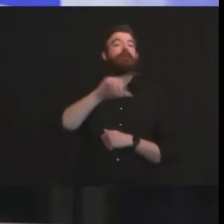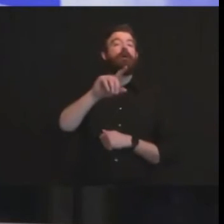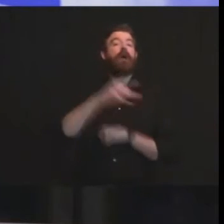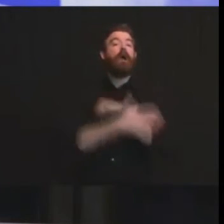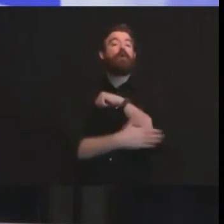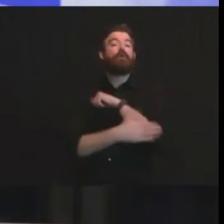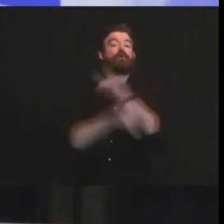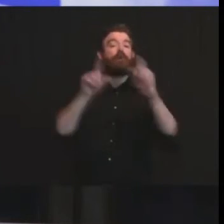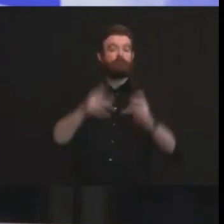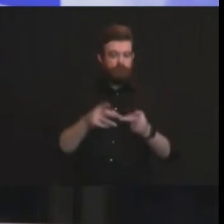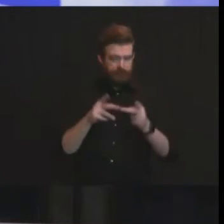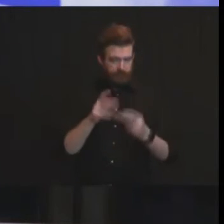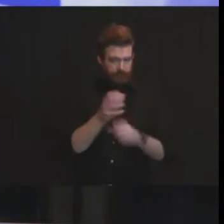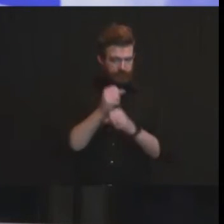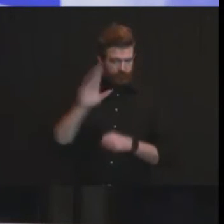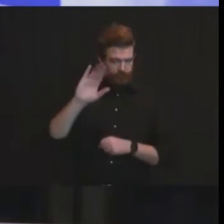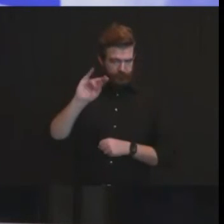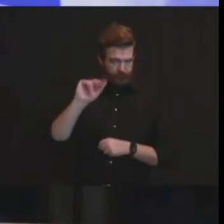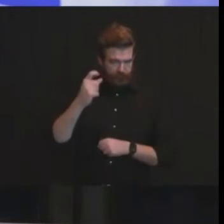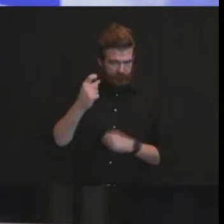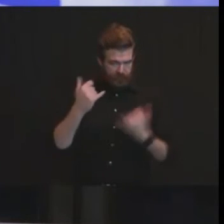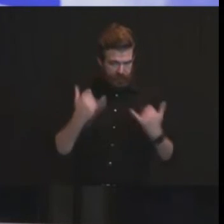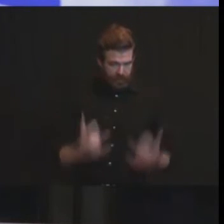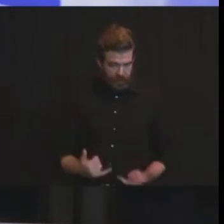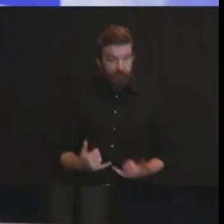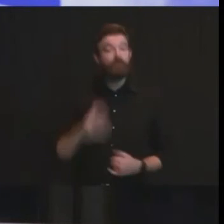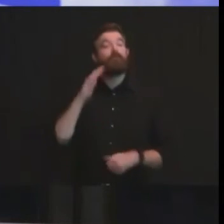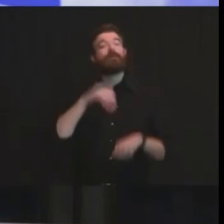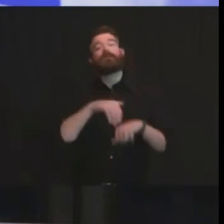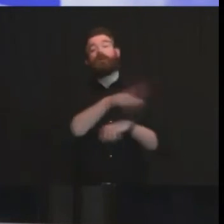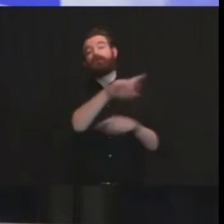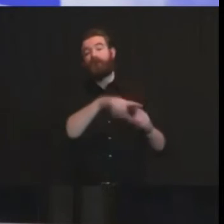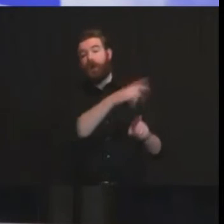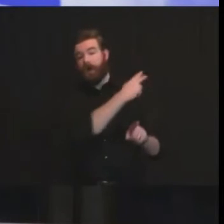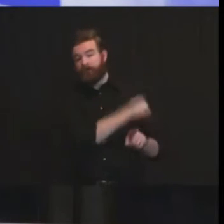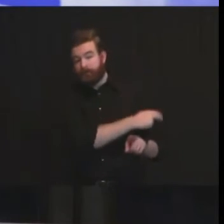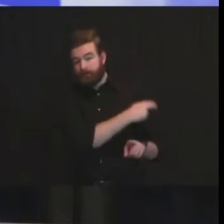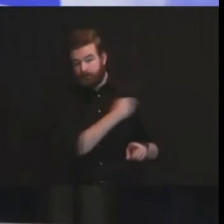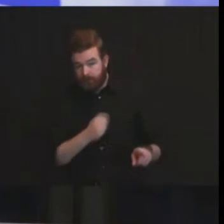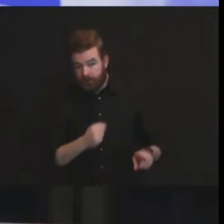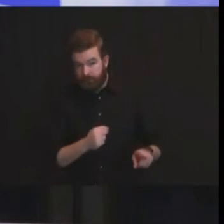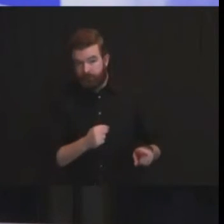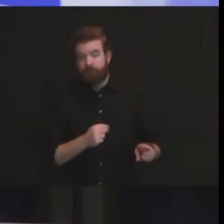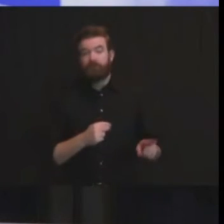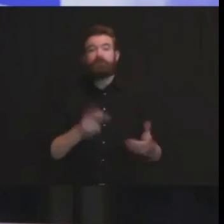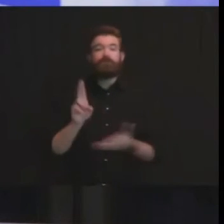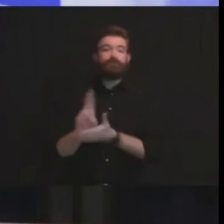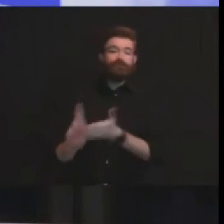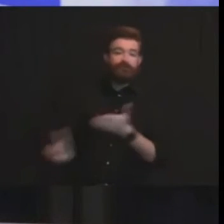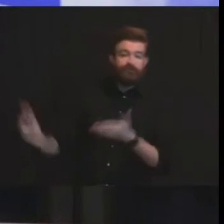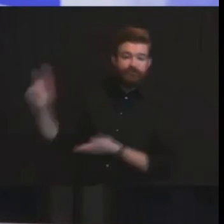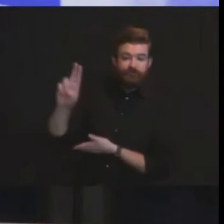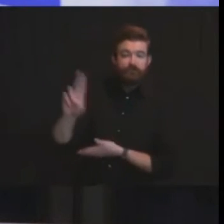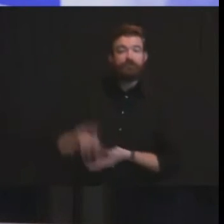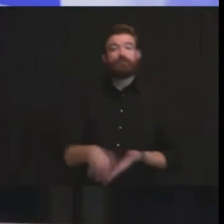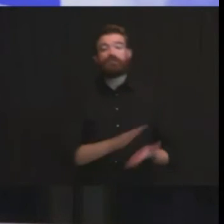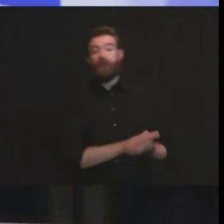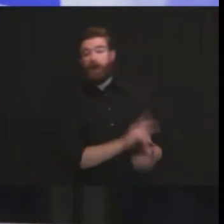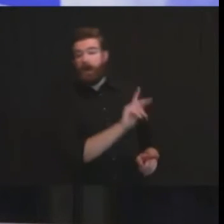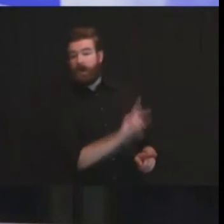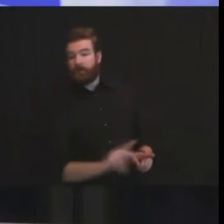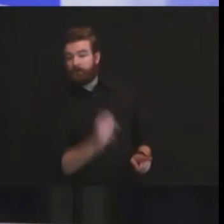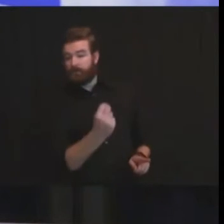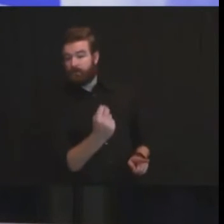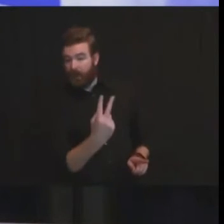of higher education and k-12 schools as we discussed last week new jersey will be among the few states